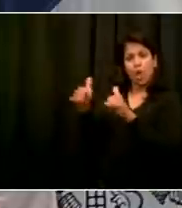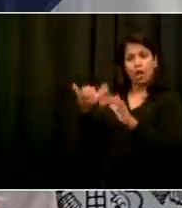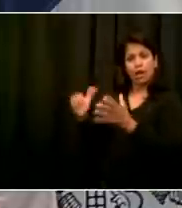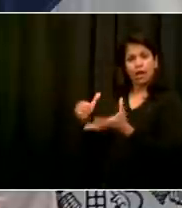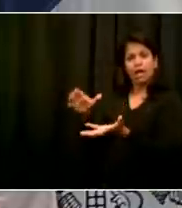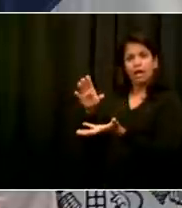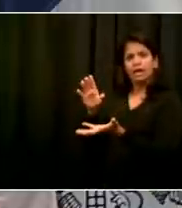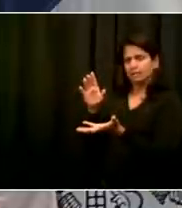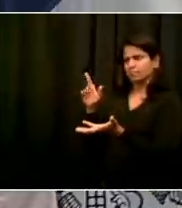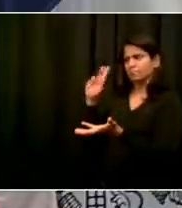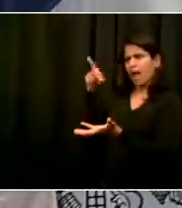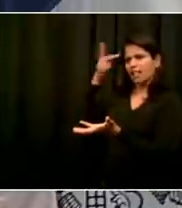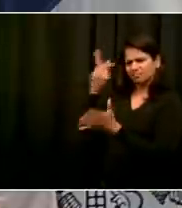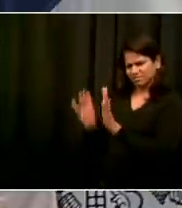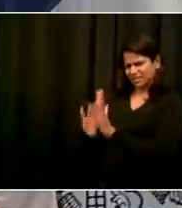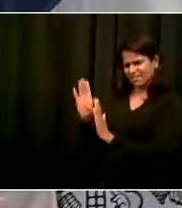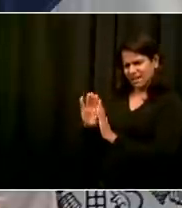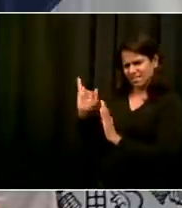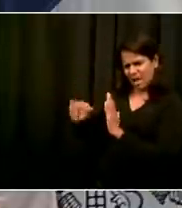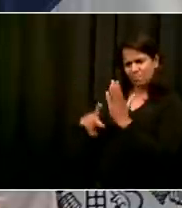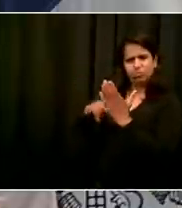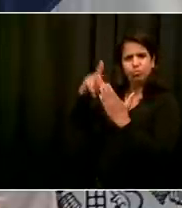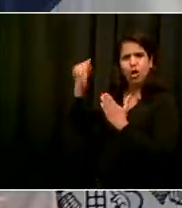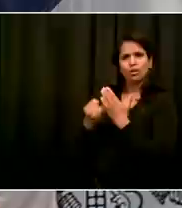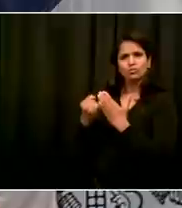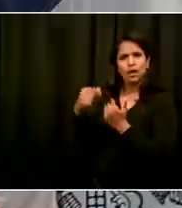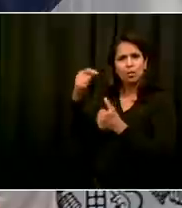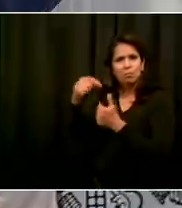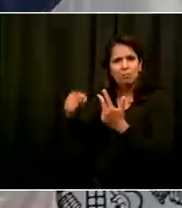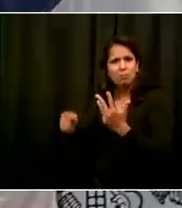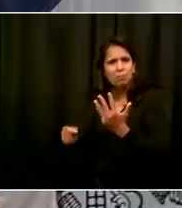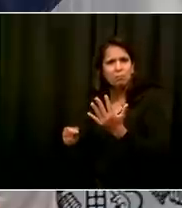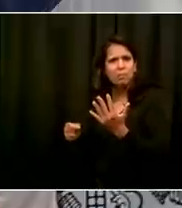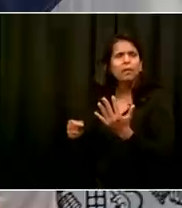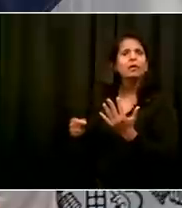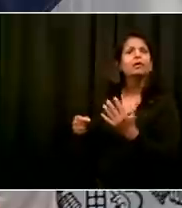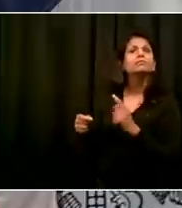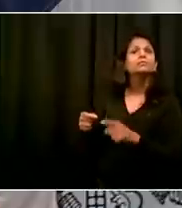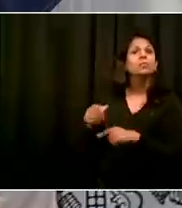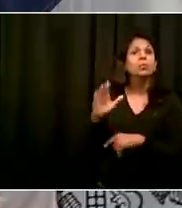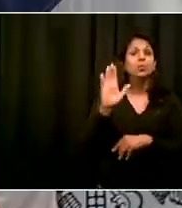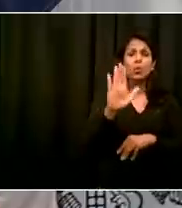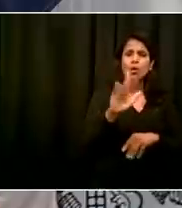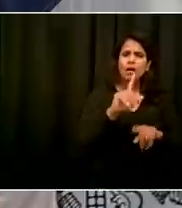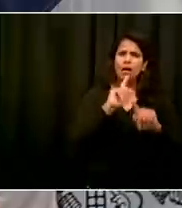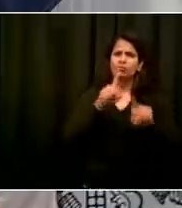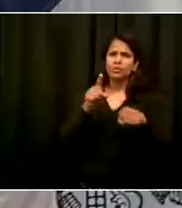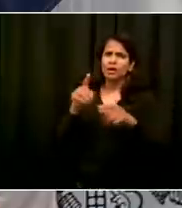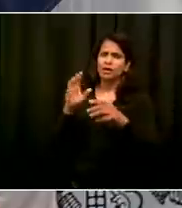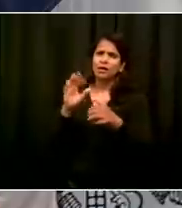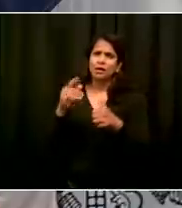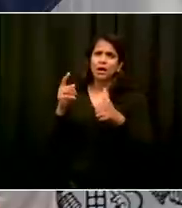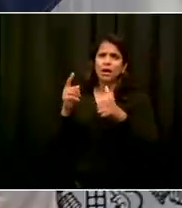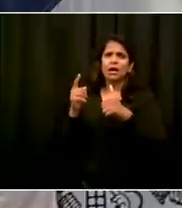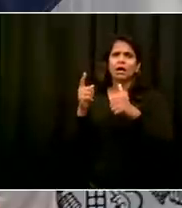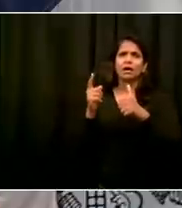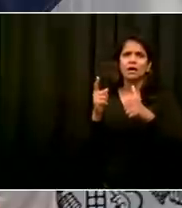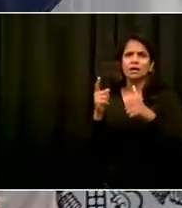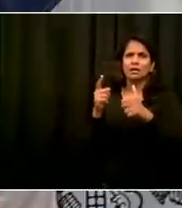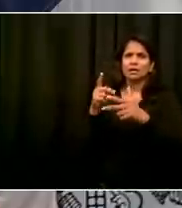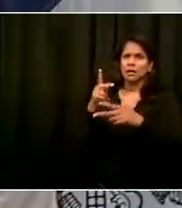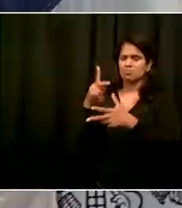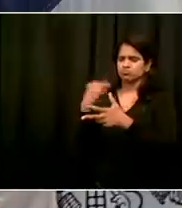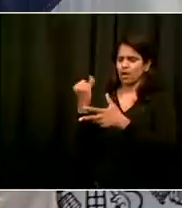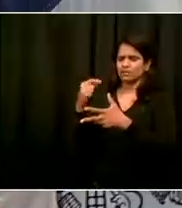Crown Heights area surrounding the Brooklyn Botanic Gardens. While there's much to ask about this project, my main question today has to do with the